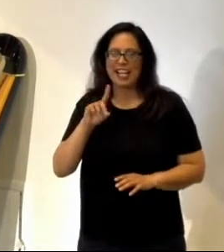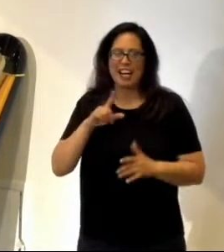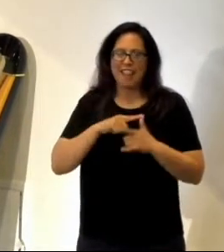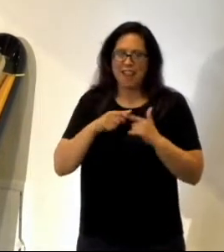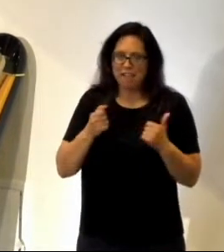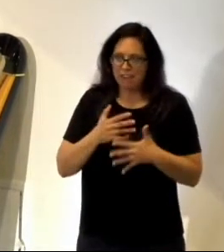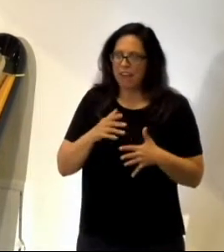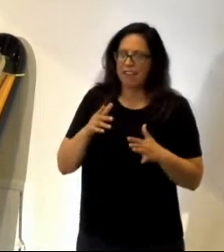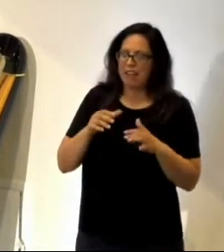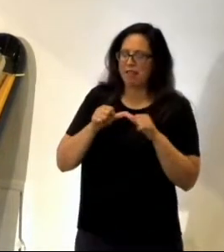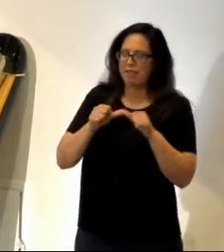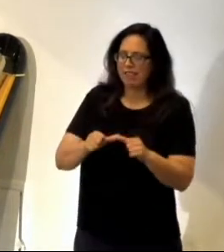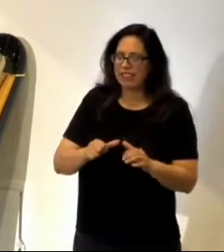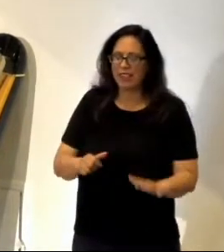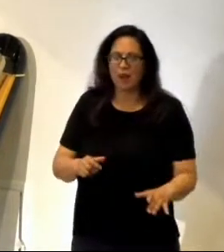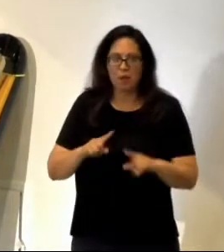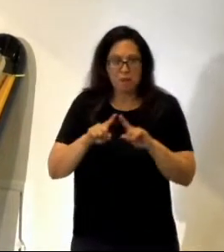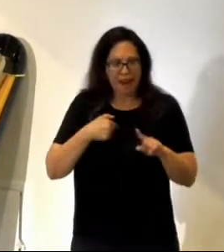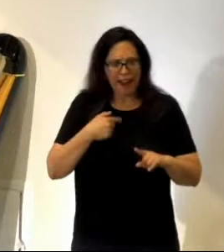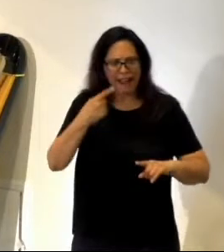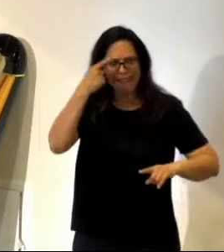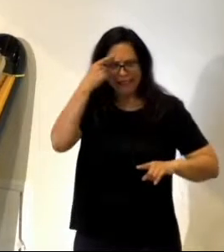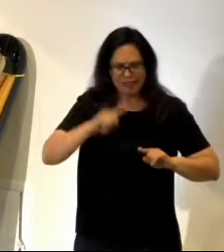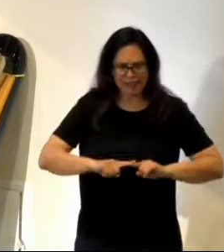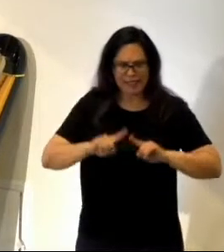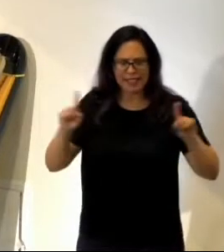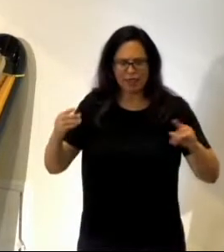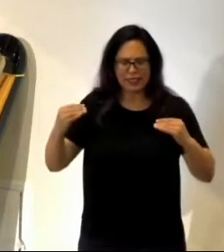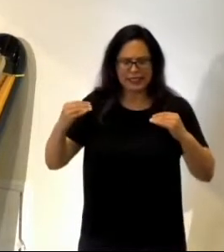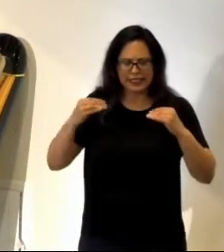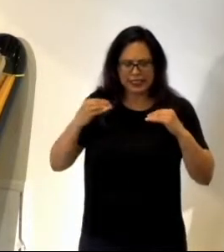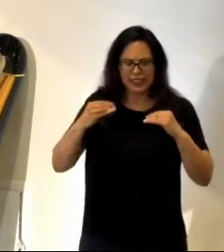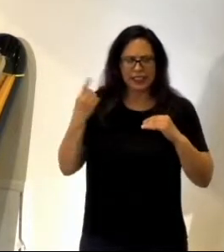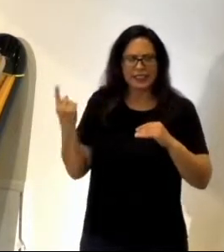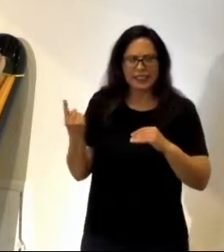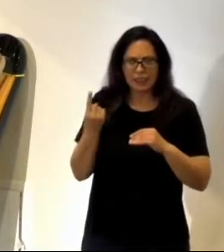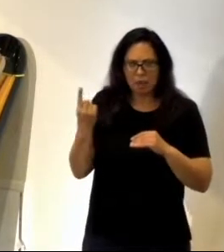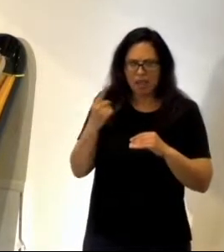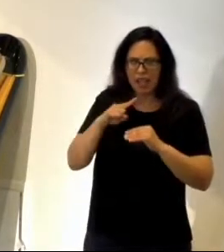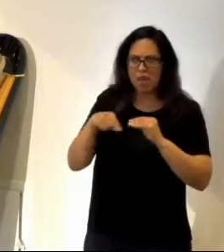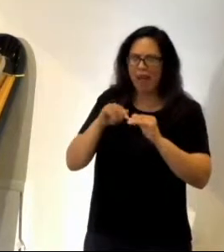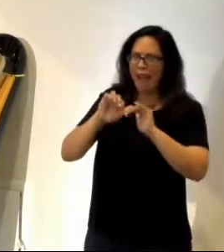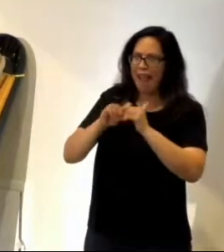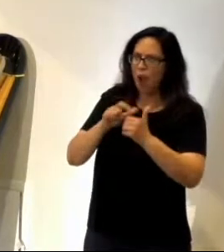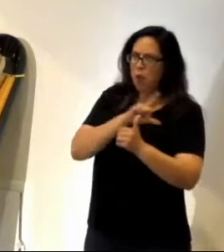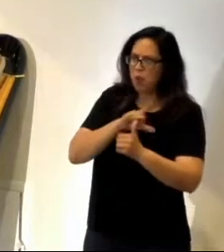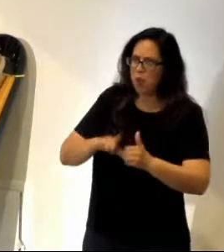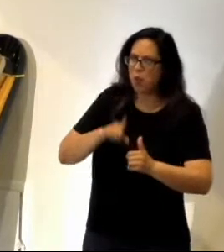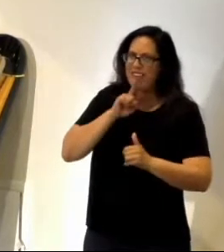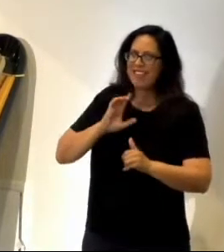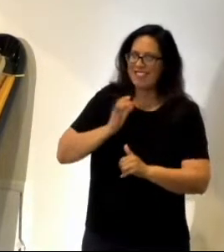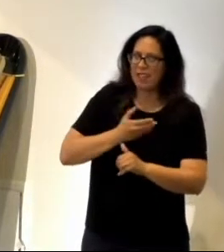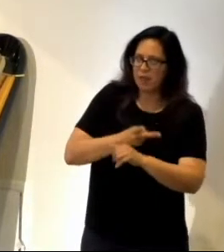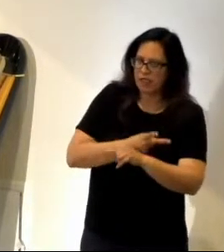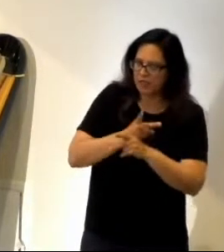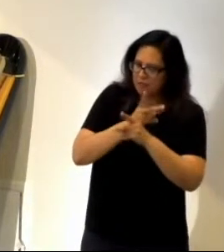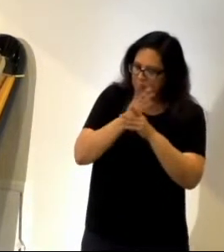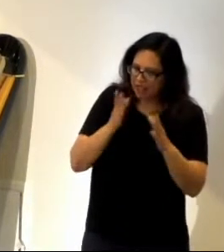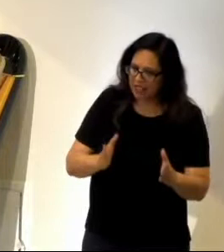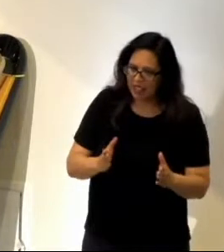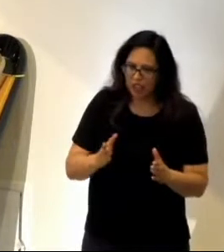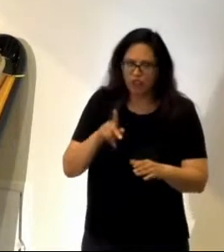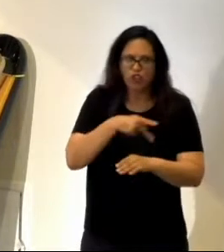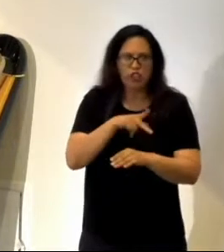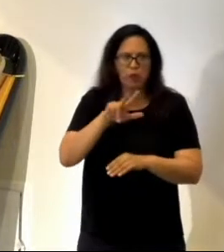I think that this difference, actually, though, teaches us something about how the Lord is our shepherd. See, in Psalm 23,